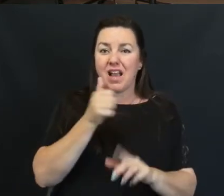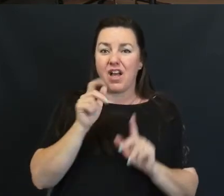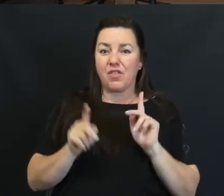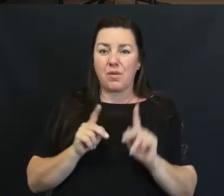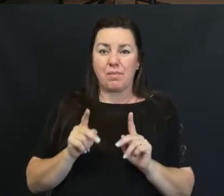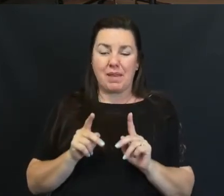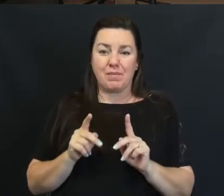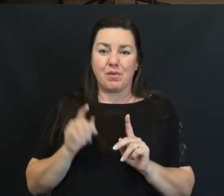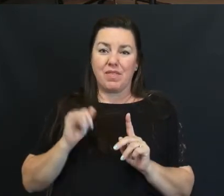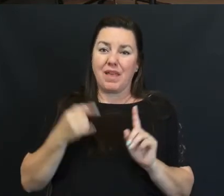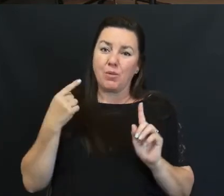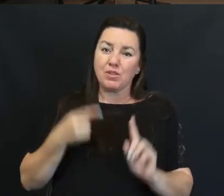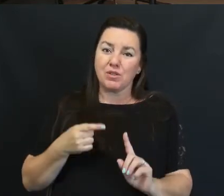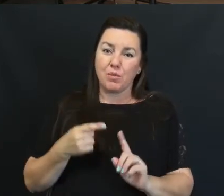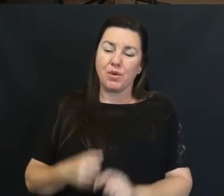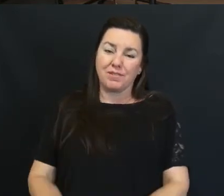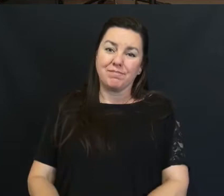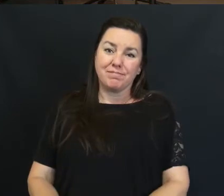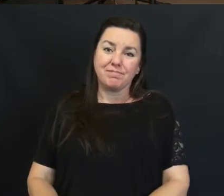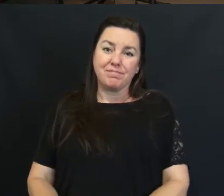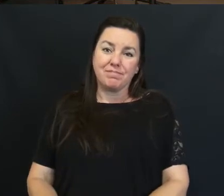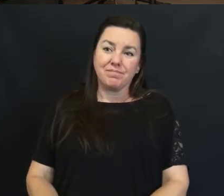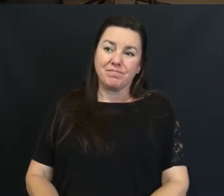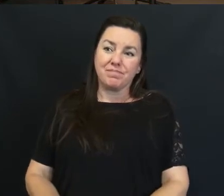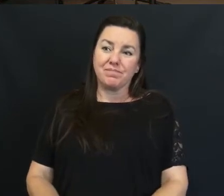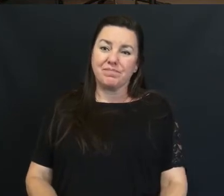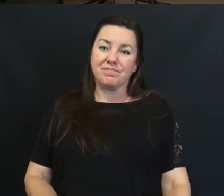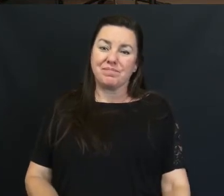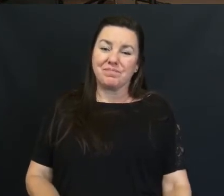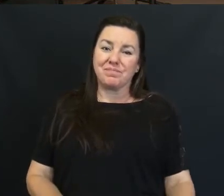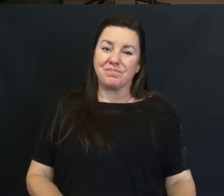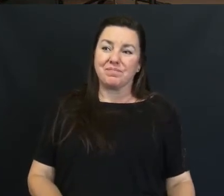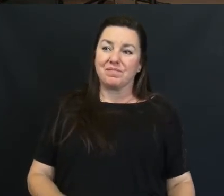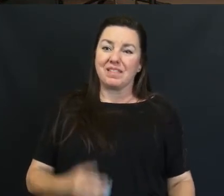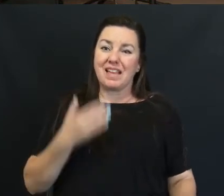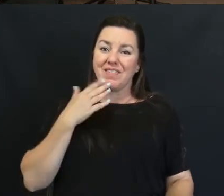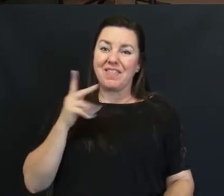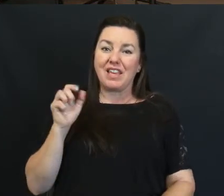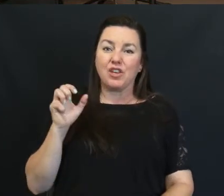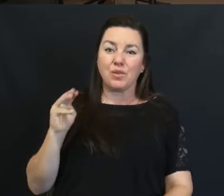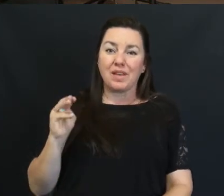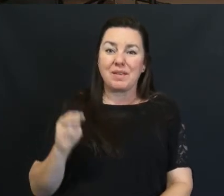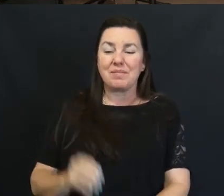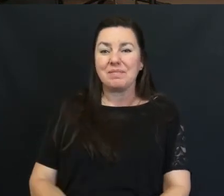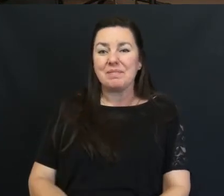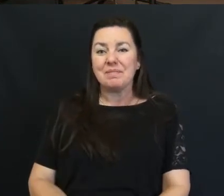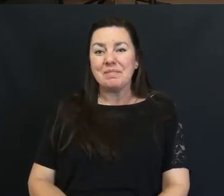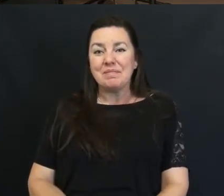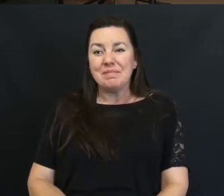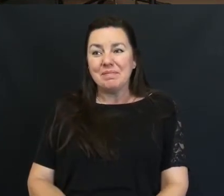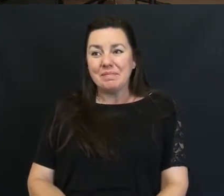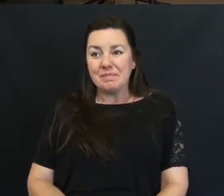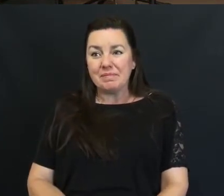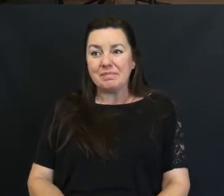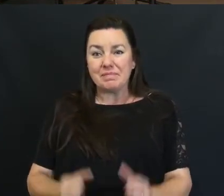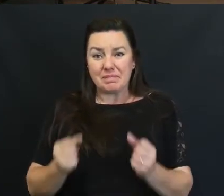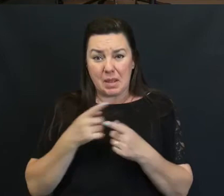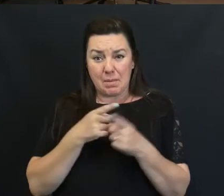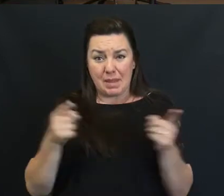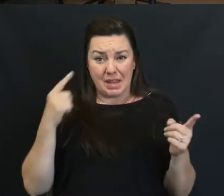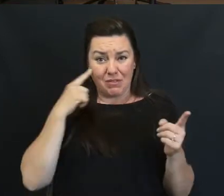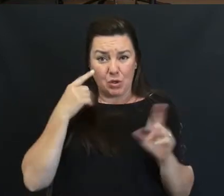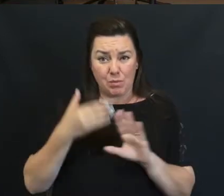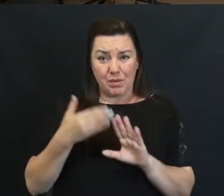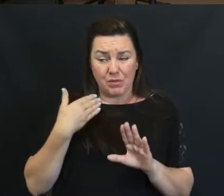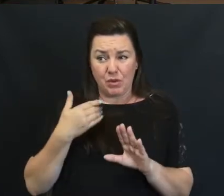That's the point So exciting Thank you Kim Now many of you Have heard me Mention it before And I always